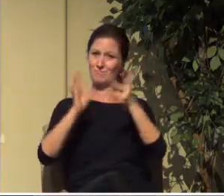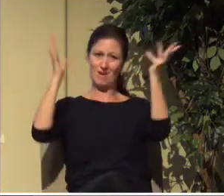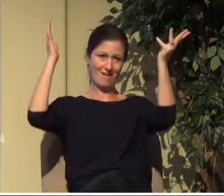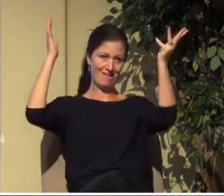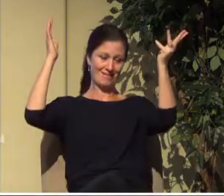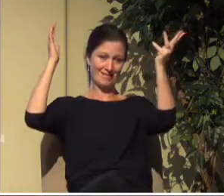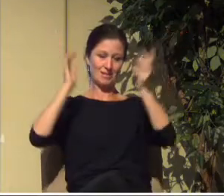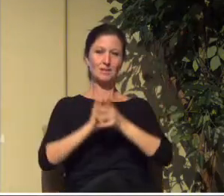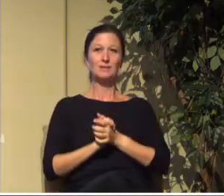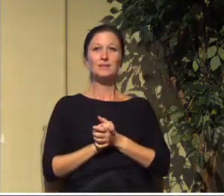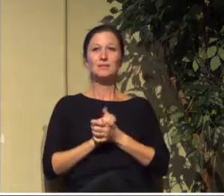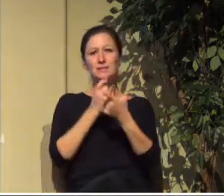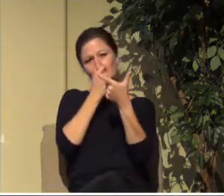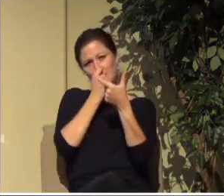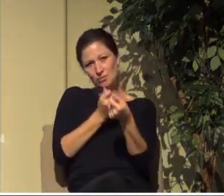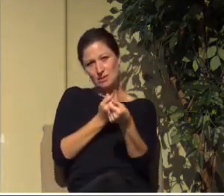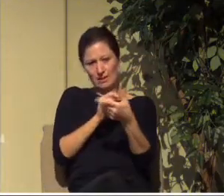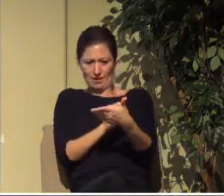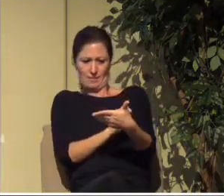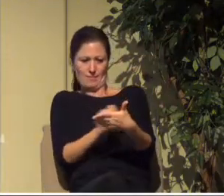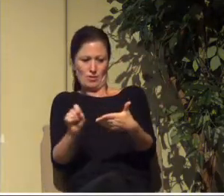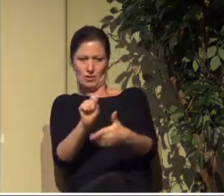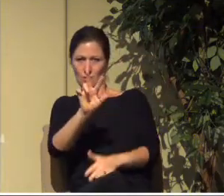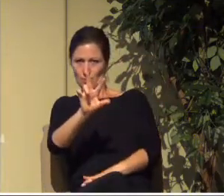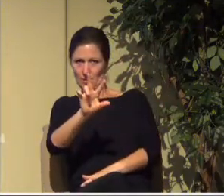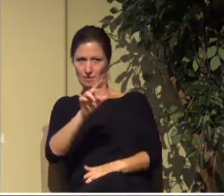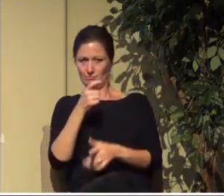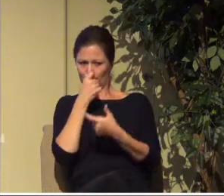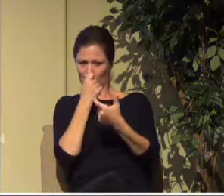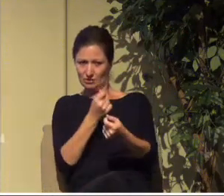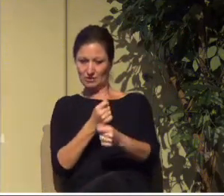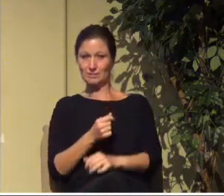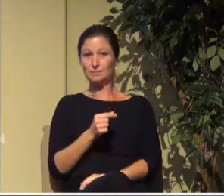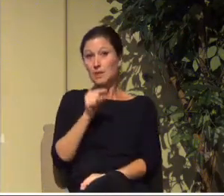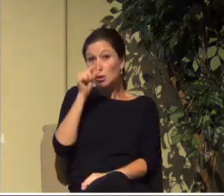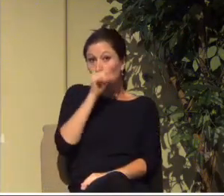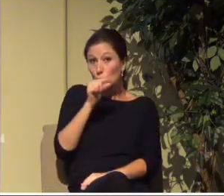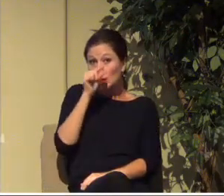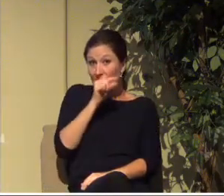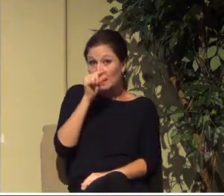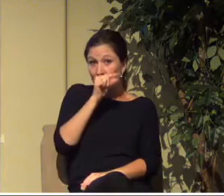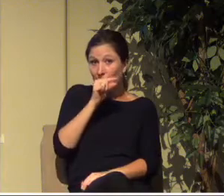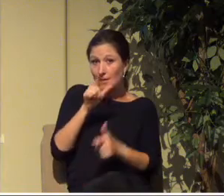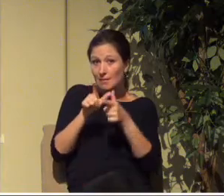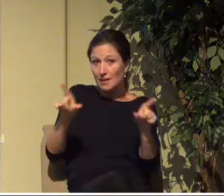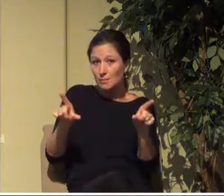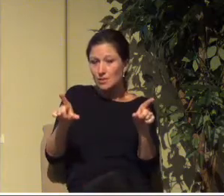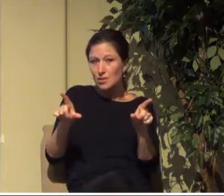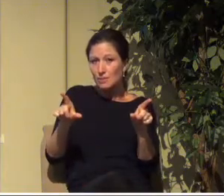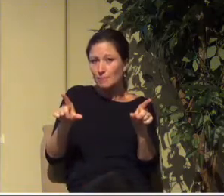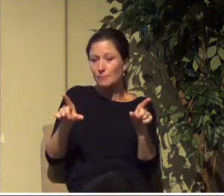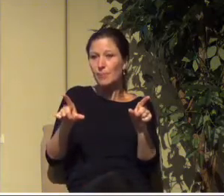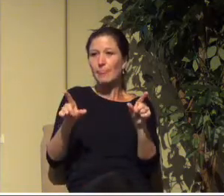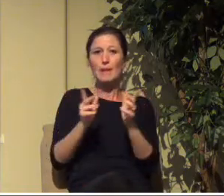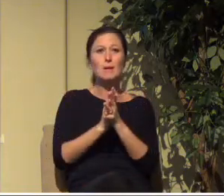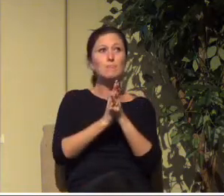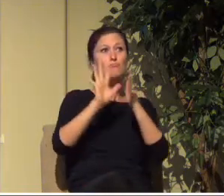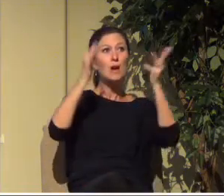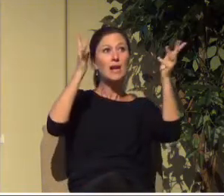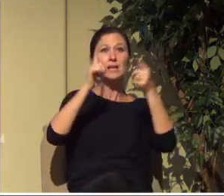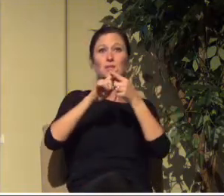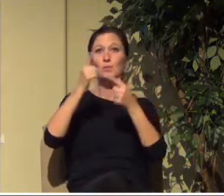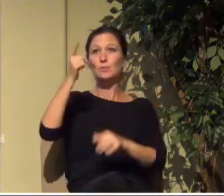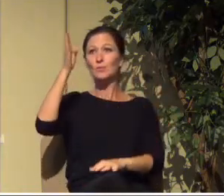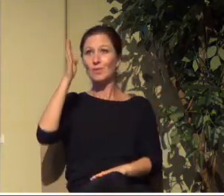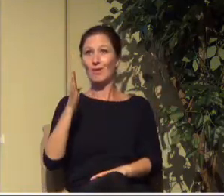It's interesting. Just verse 3 is really interesting. In the Greek, the word isn't praise be to the God of our Lord Jesus Christ.